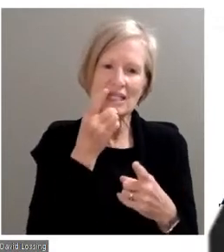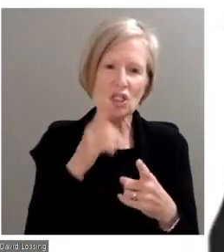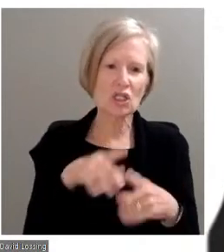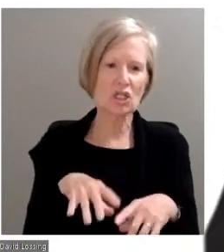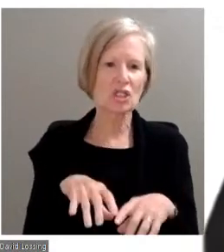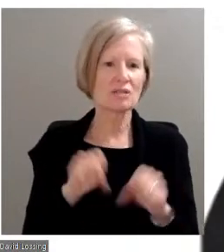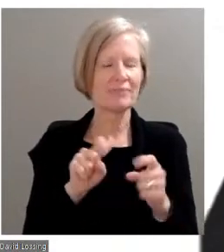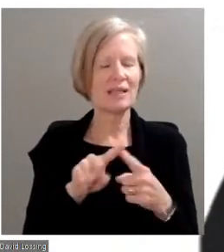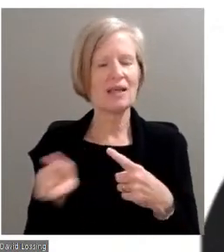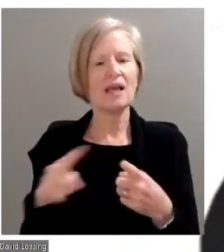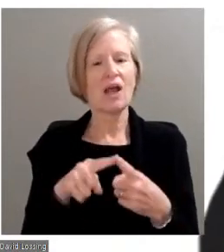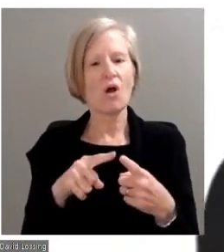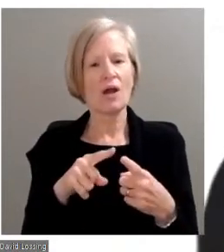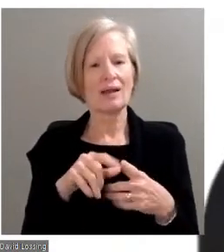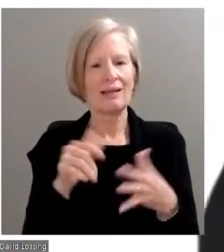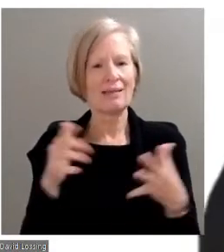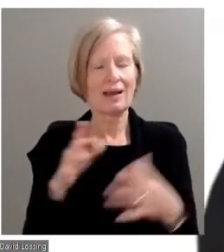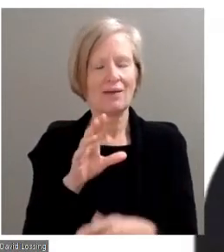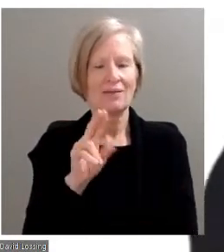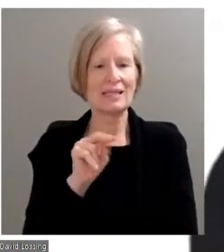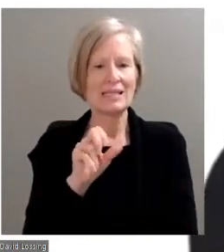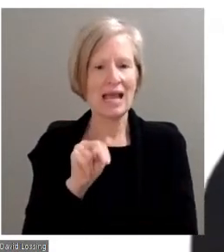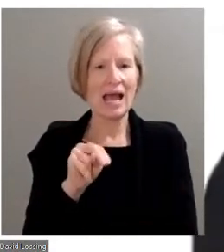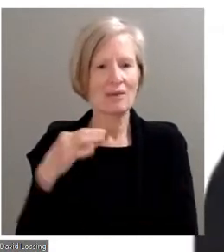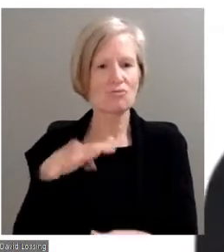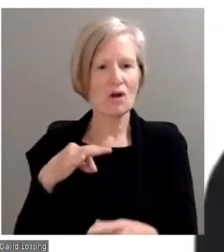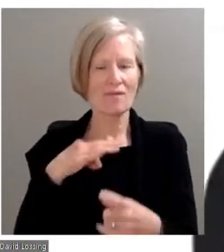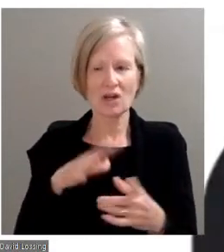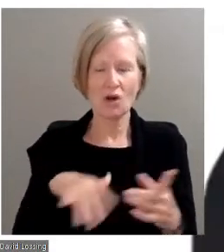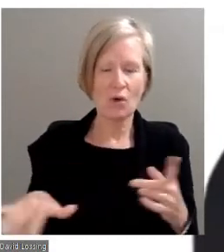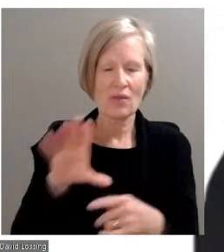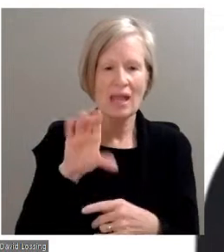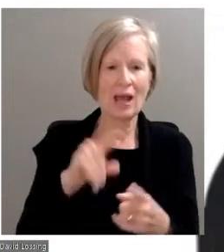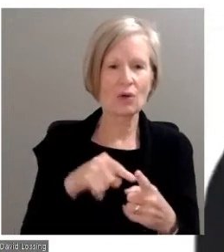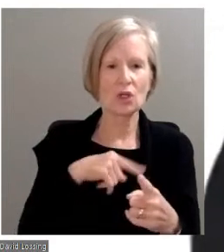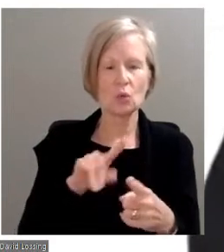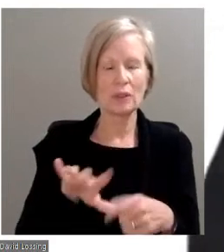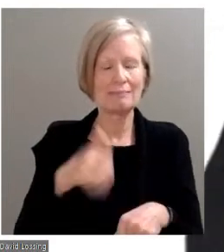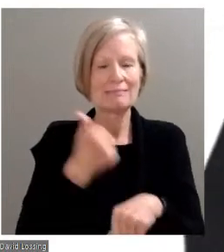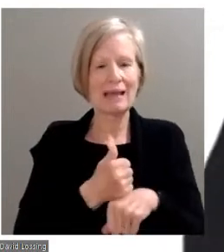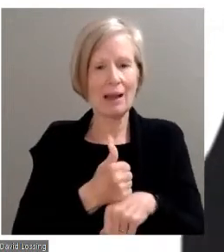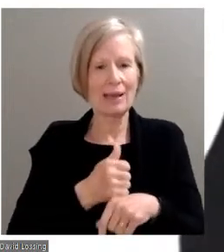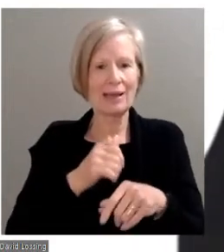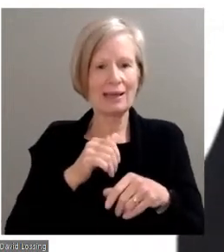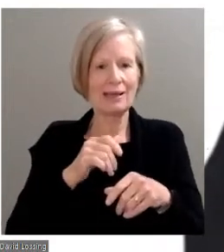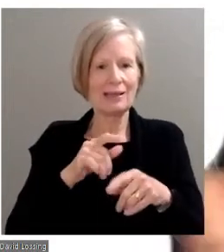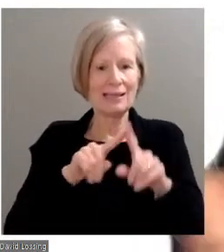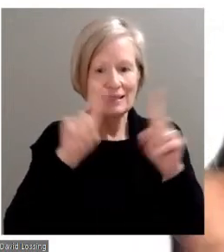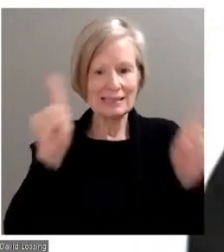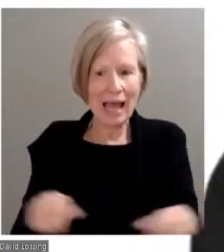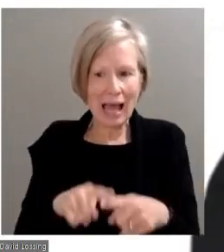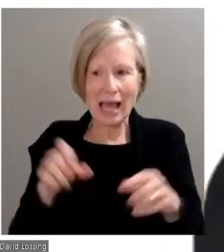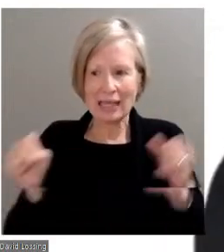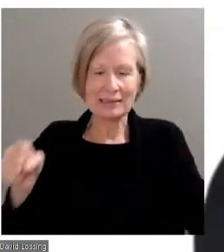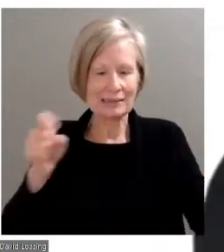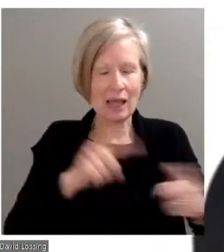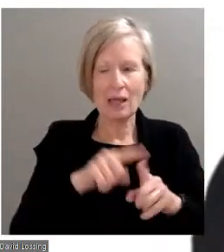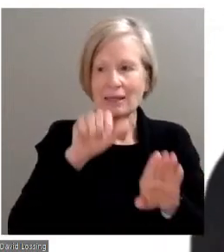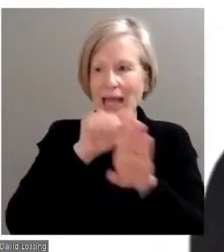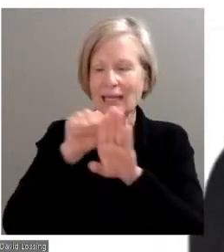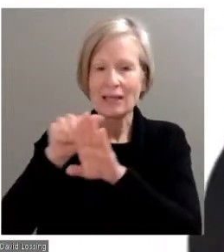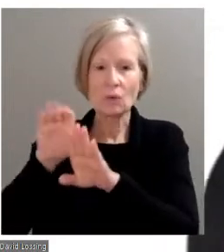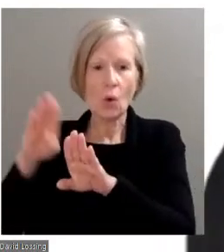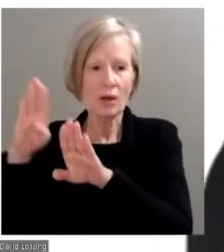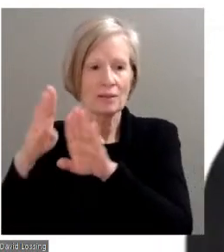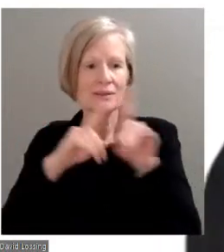across the county and handing out literature and putting up yard signs and so forth, knocking on doors. I know Chris has been out there knocking on doors